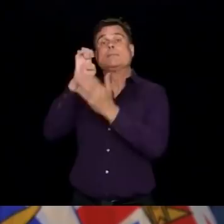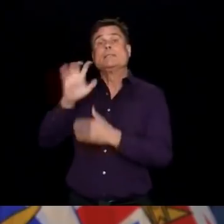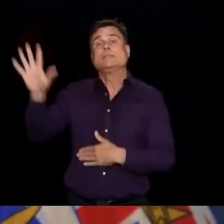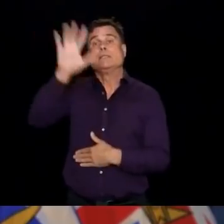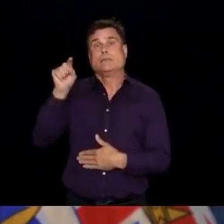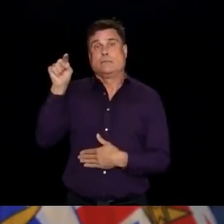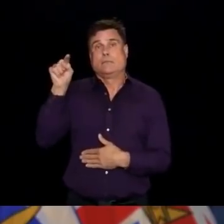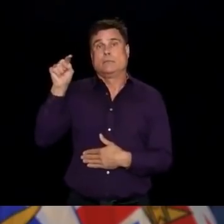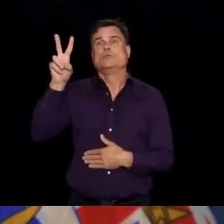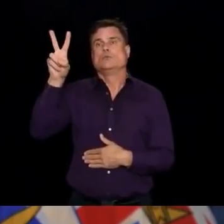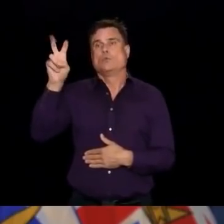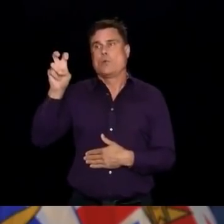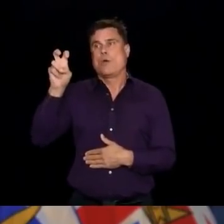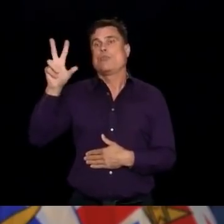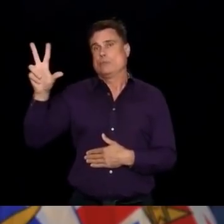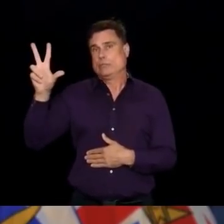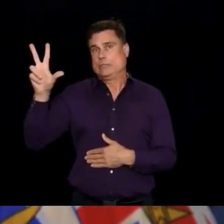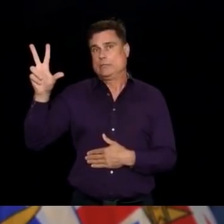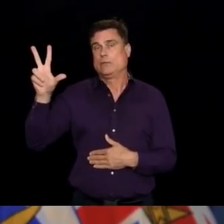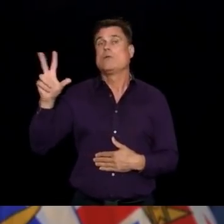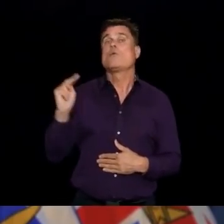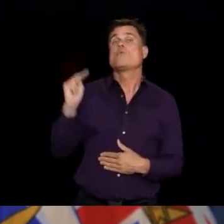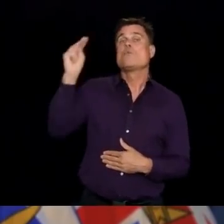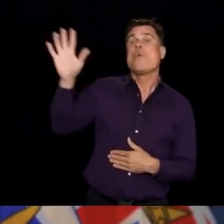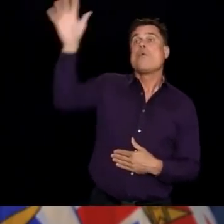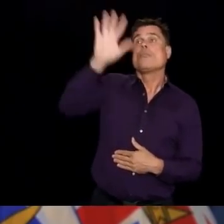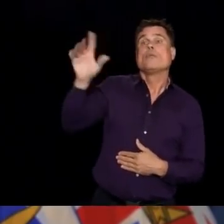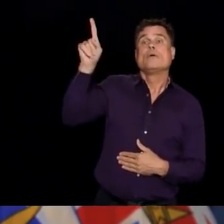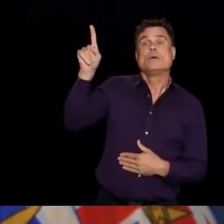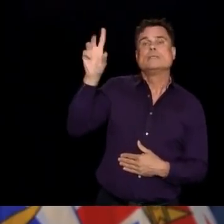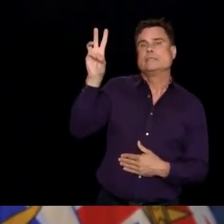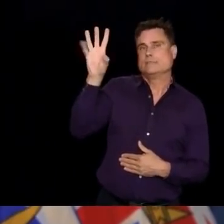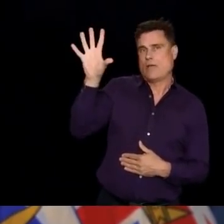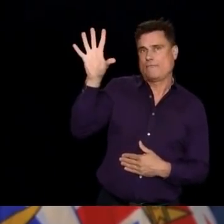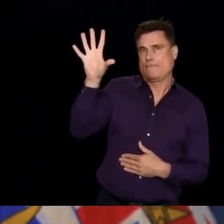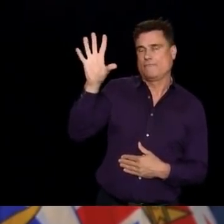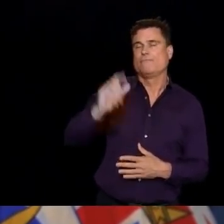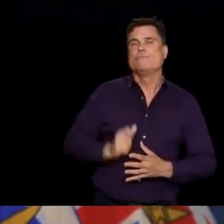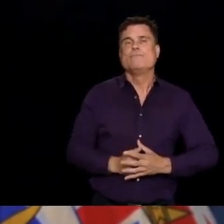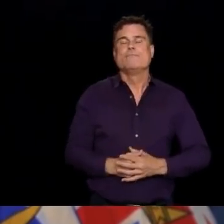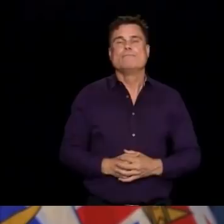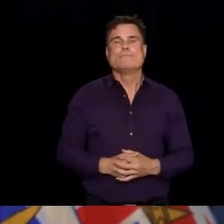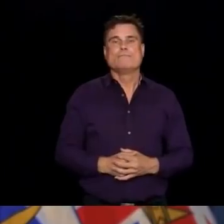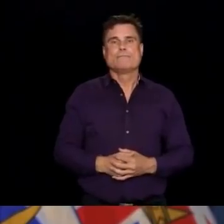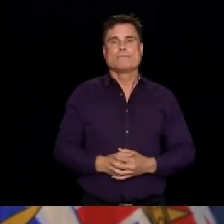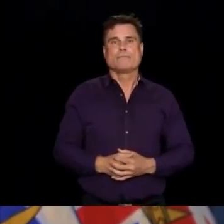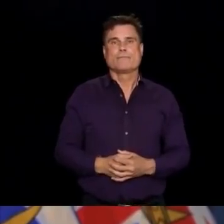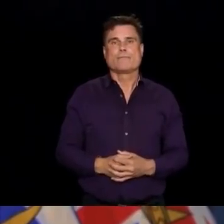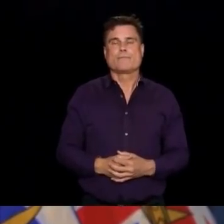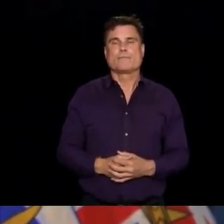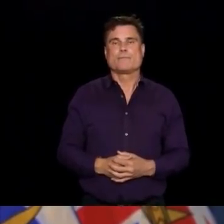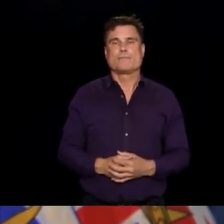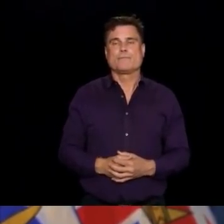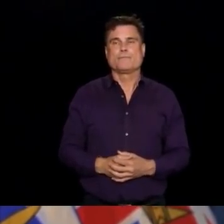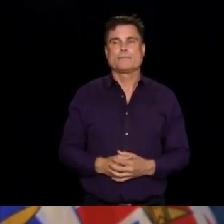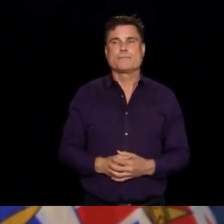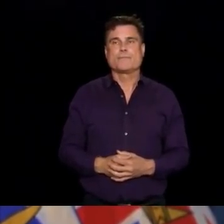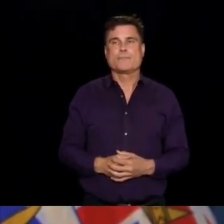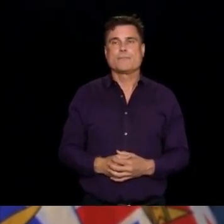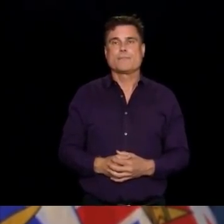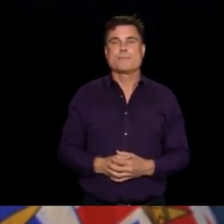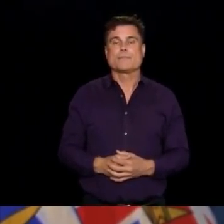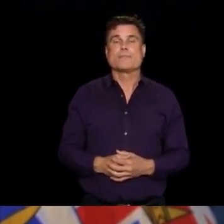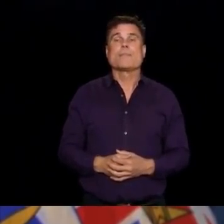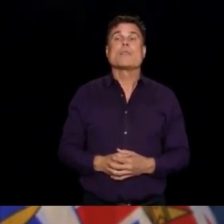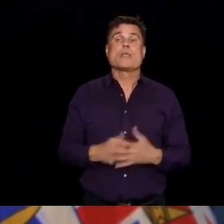Region, 203 people in the Health Region, and 65 people in the Northern Health Region. We